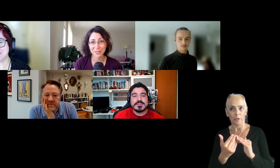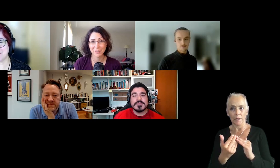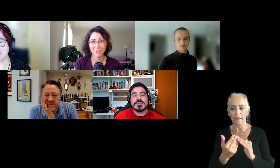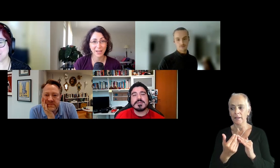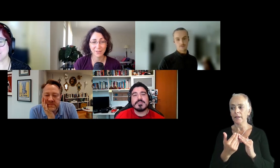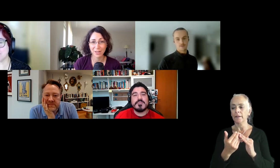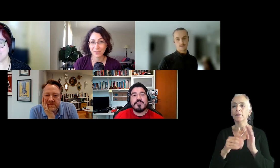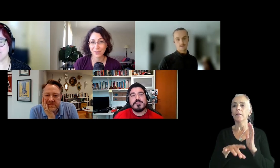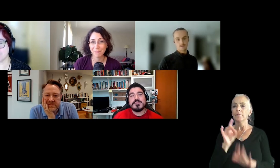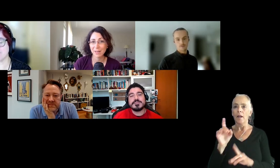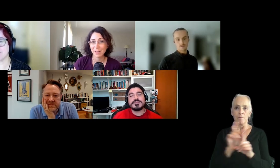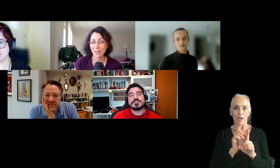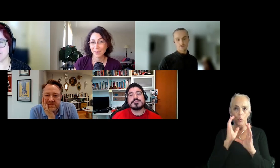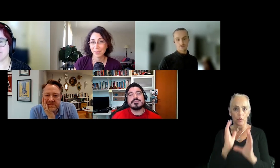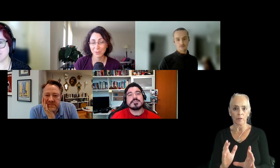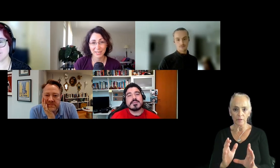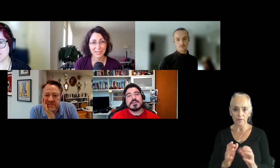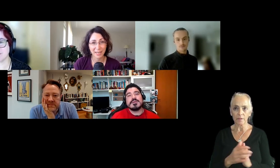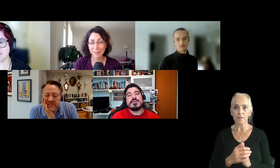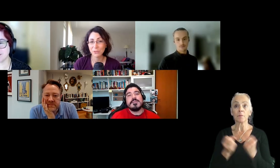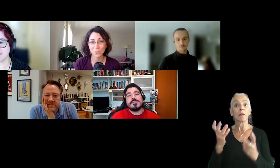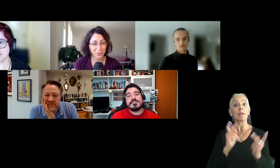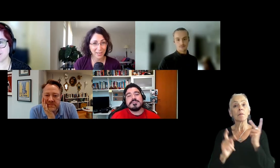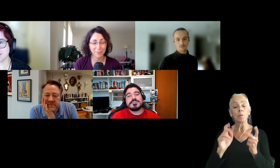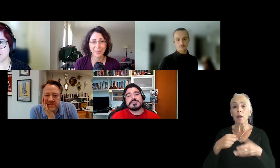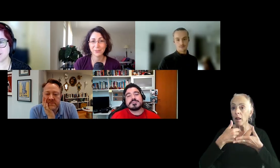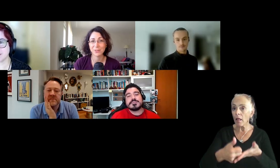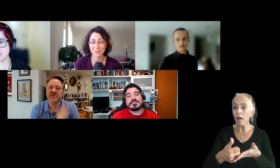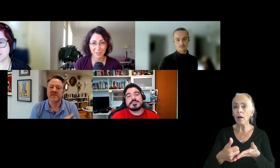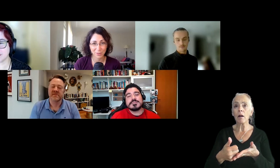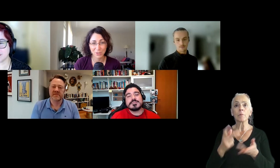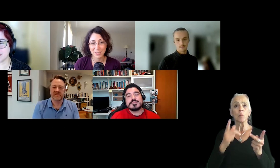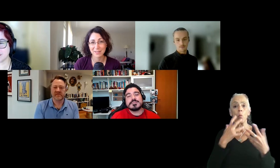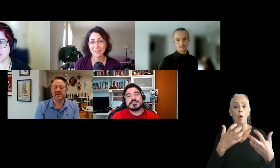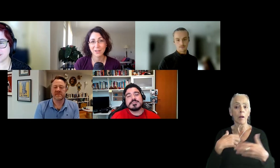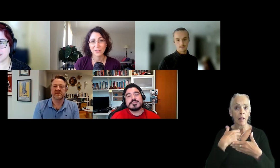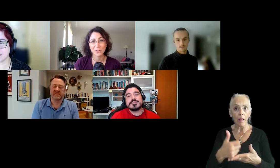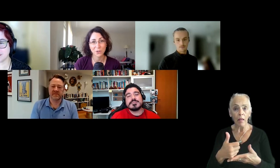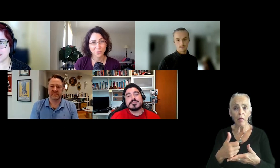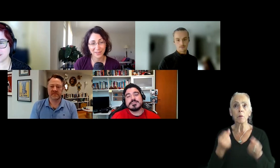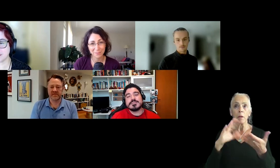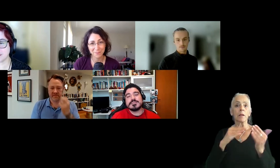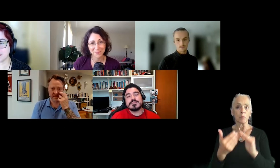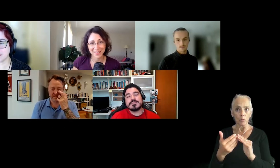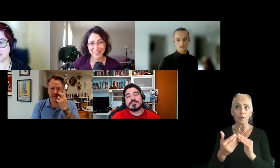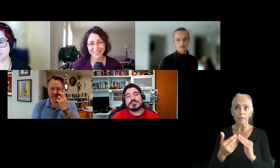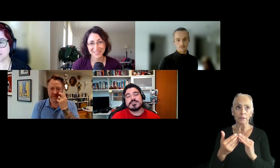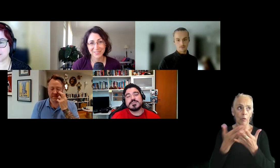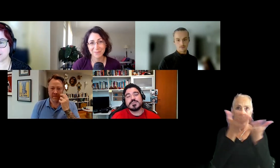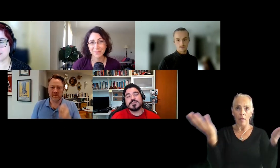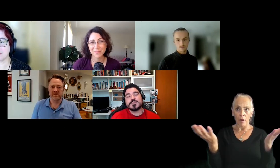mentors. Uh, you have a lot of, uh, people that can help out, want to help out. There's a lot of communities. Uh, so go find them.